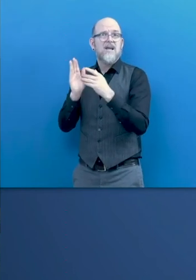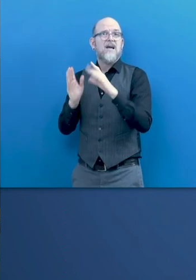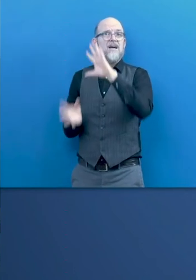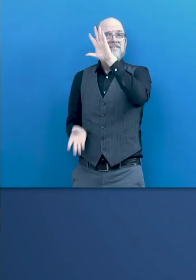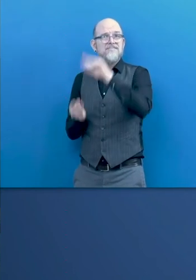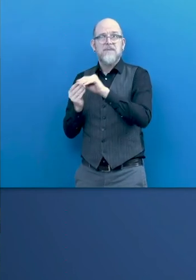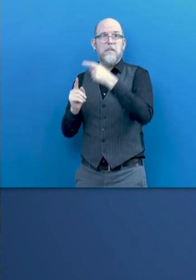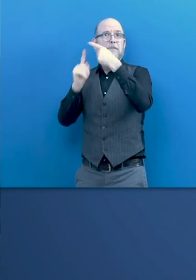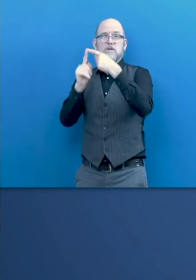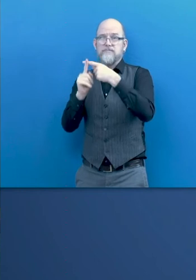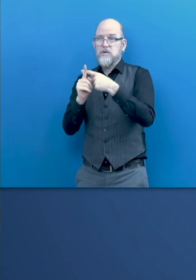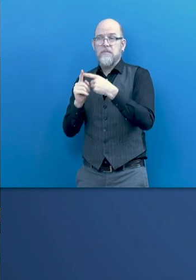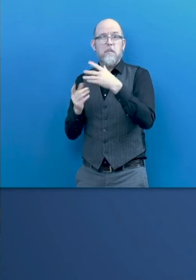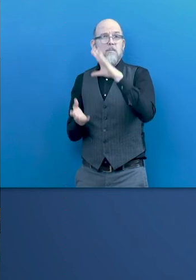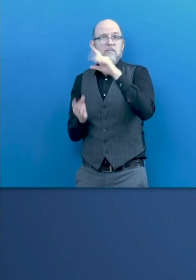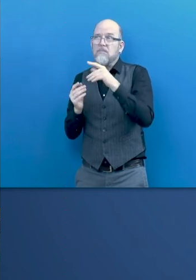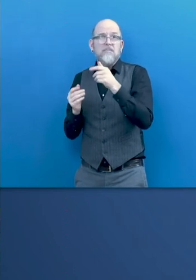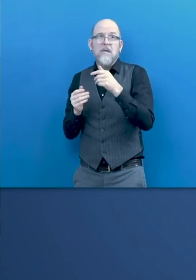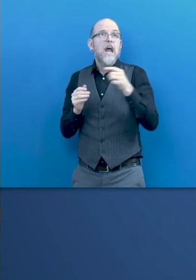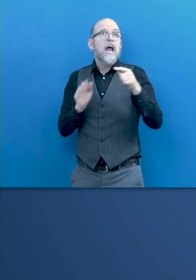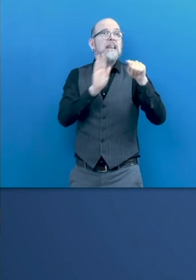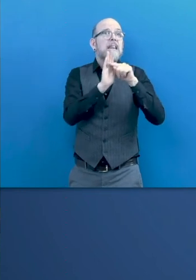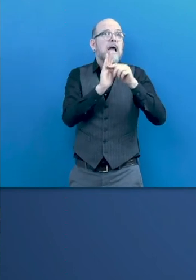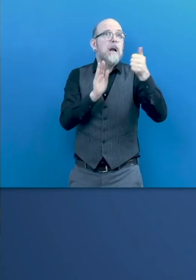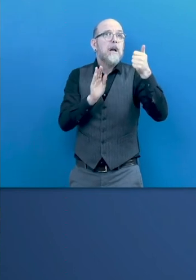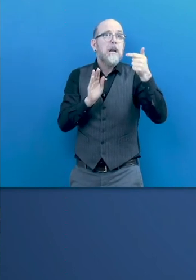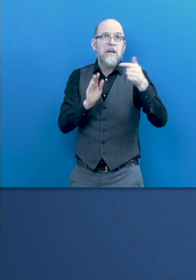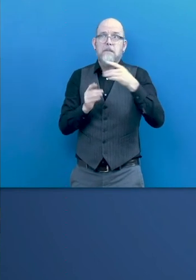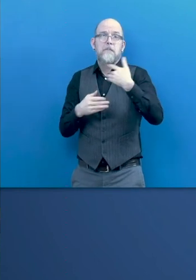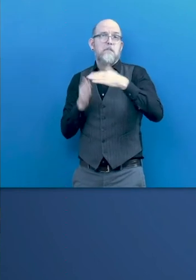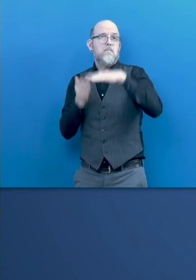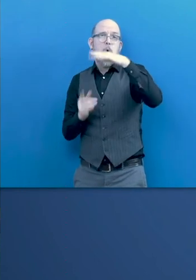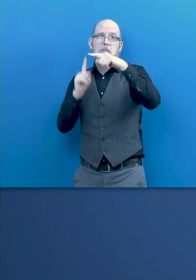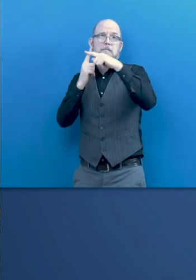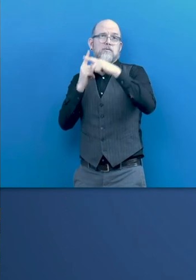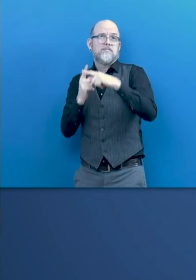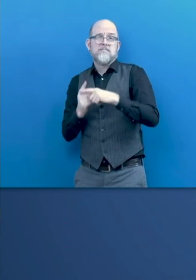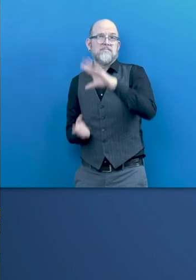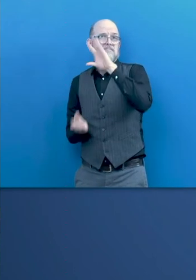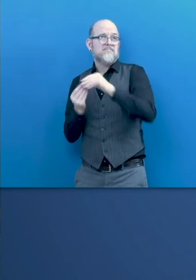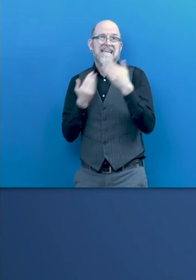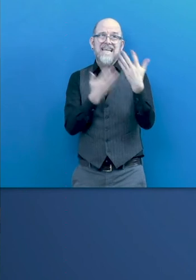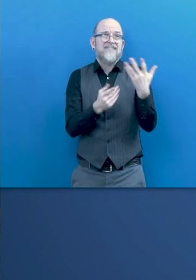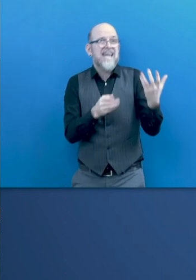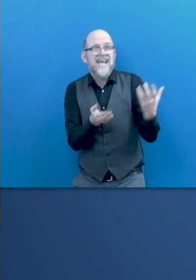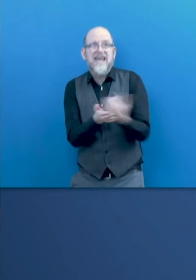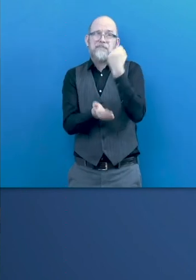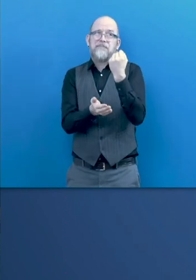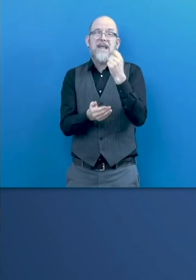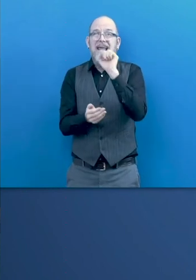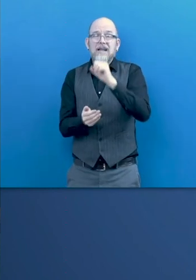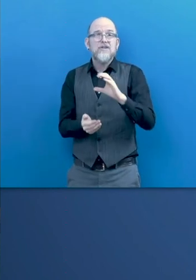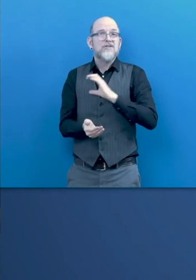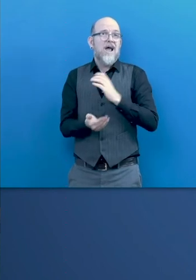outweigh the potential negative impacts. So how can we leverage those opportunities and ensure that we take this inclusive